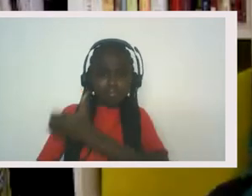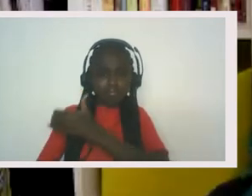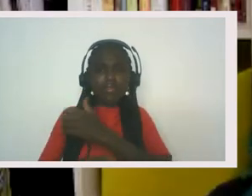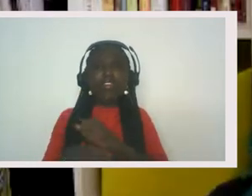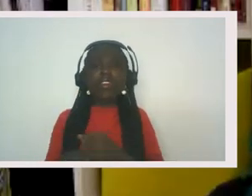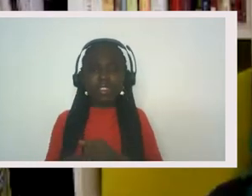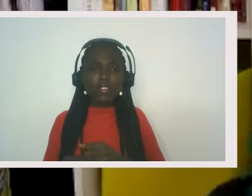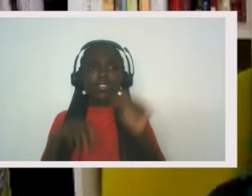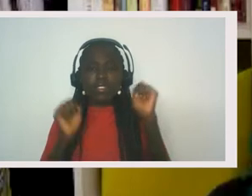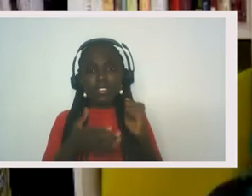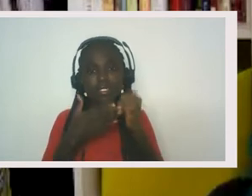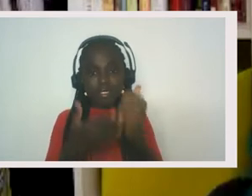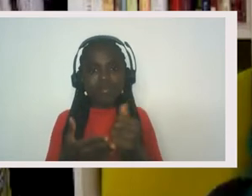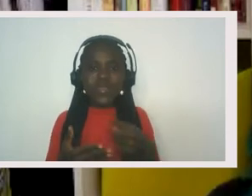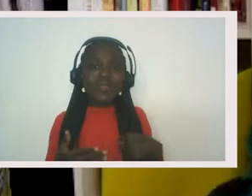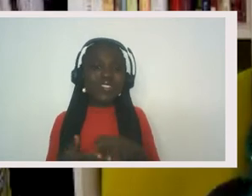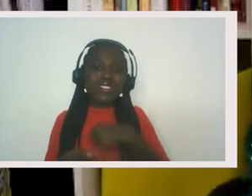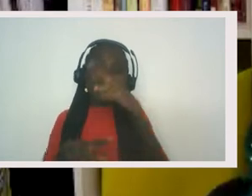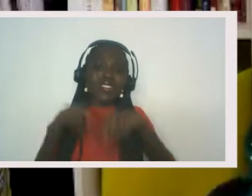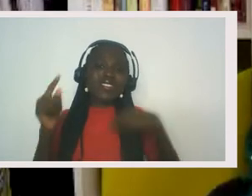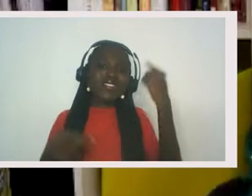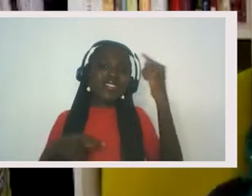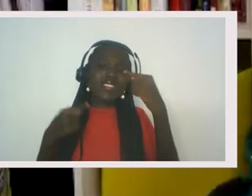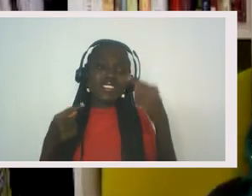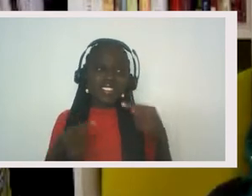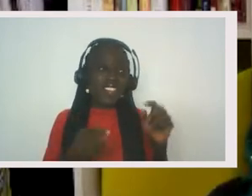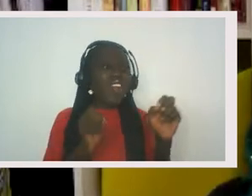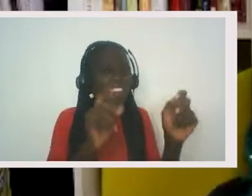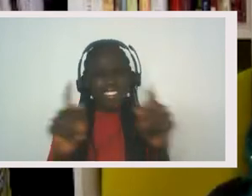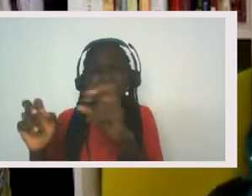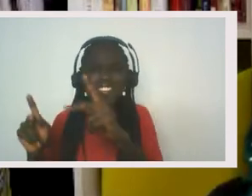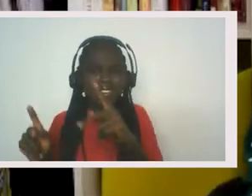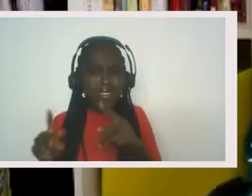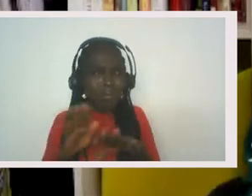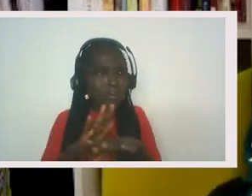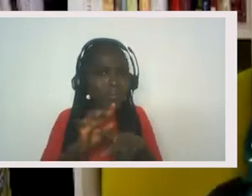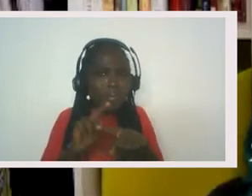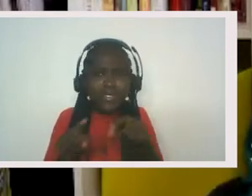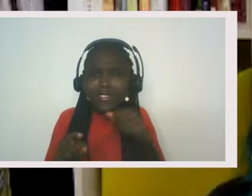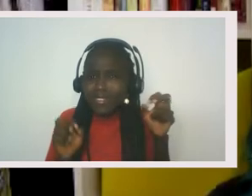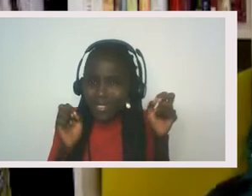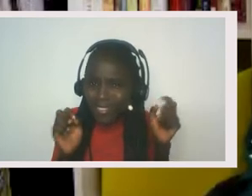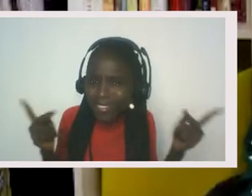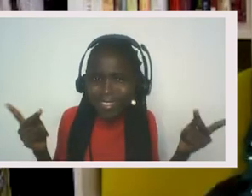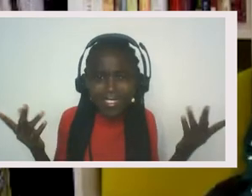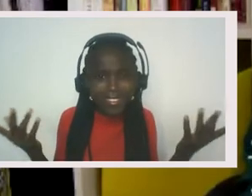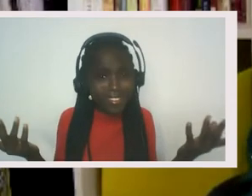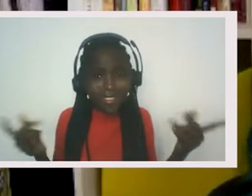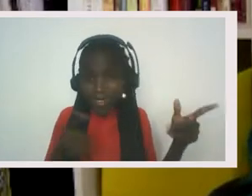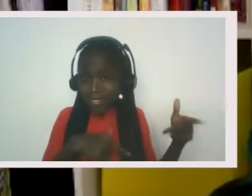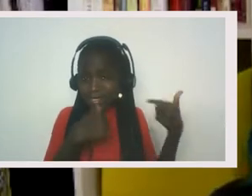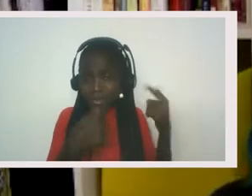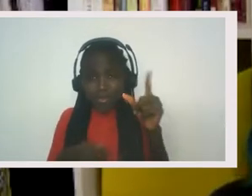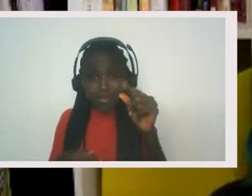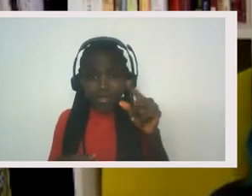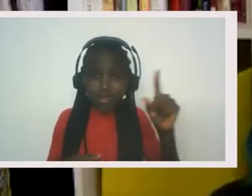can't gaslight ourselves into thinking that the things are working when they're not working. When we're still having the same conversation in 2022 around